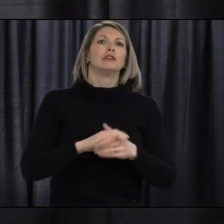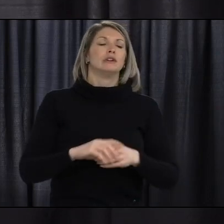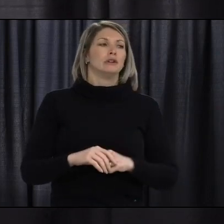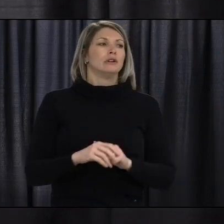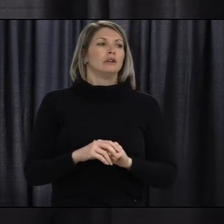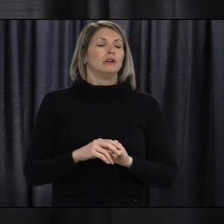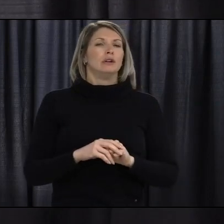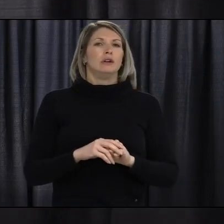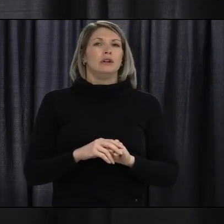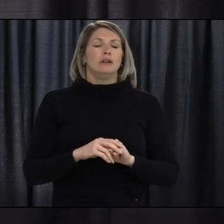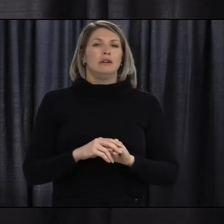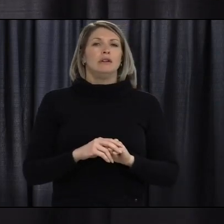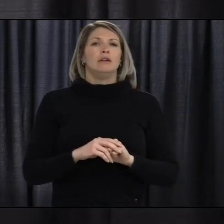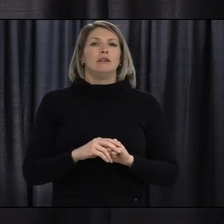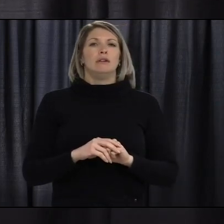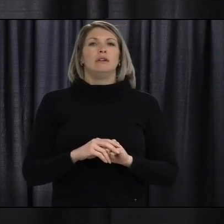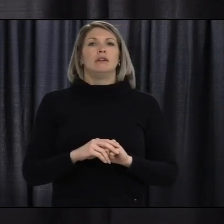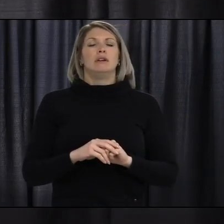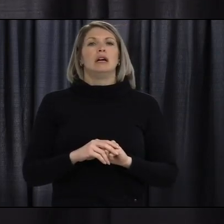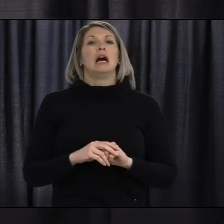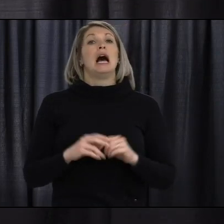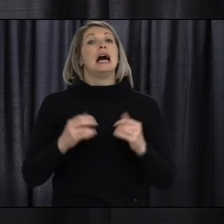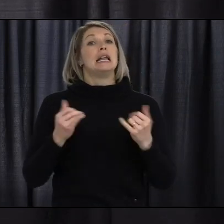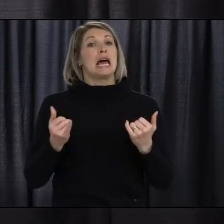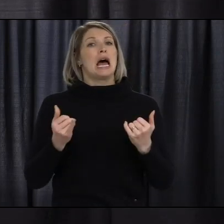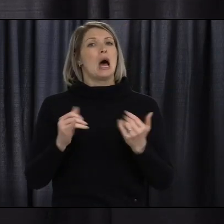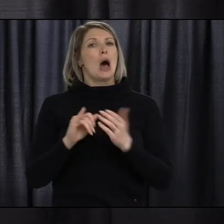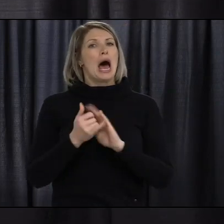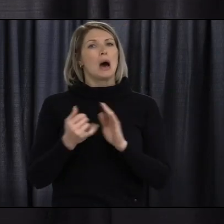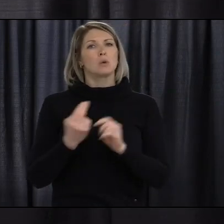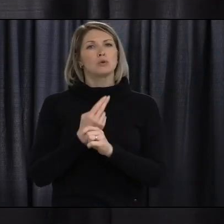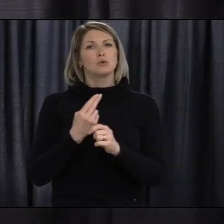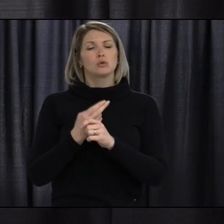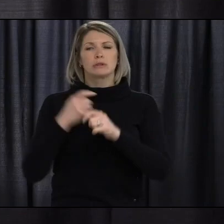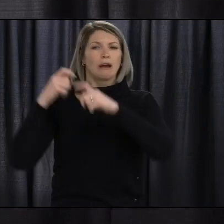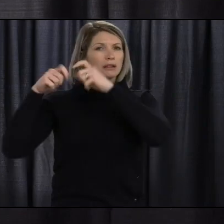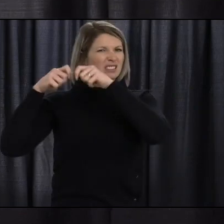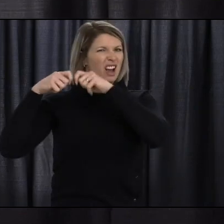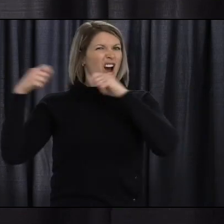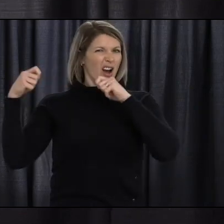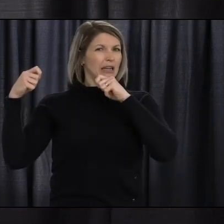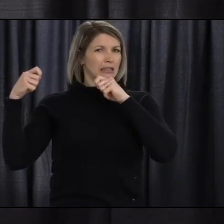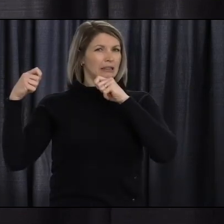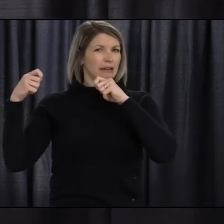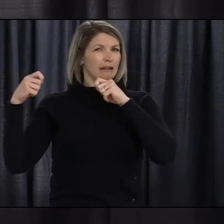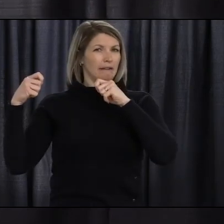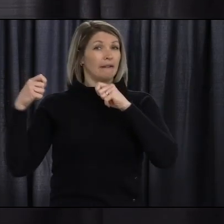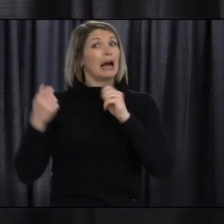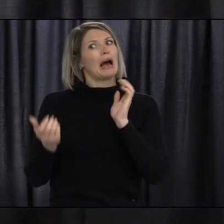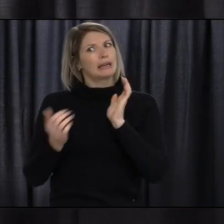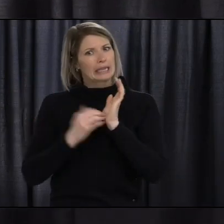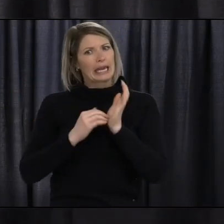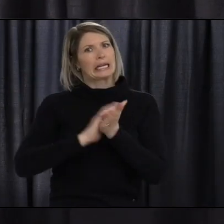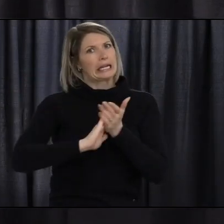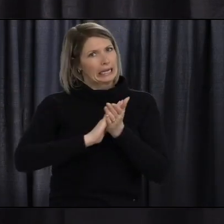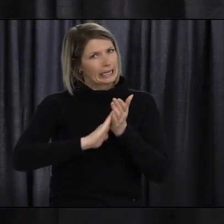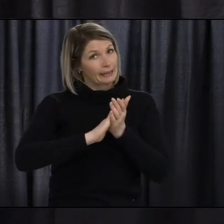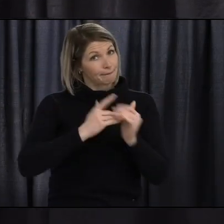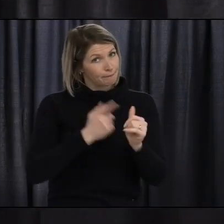And now we will demonstrate for a mask with ties. So as Brenda has just done, first clean your hands.